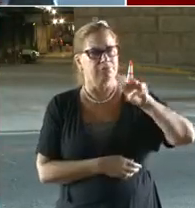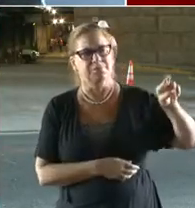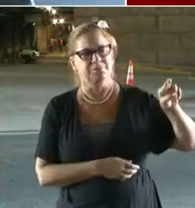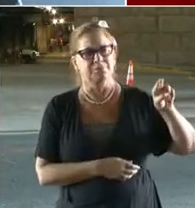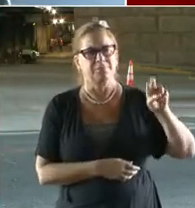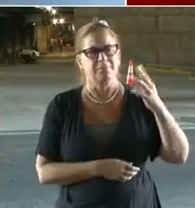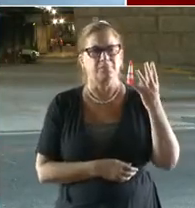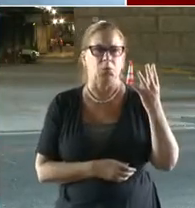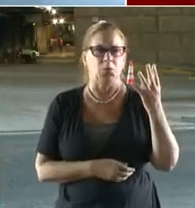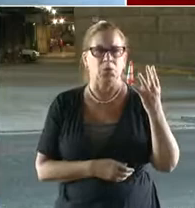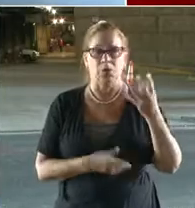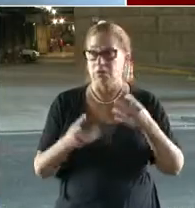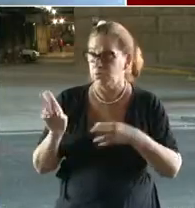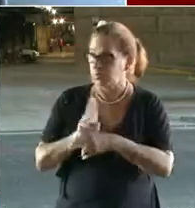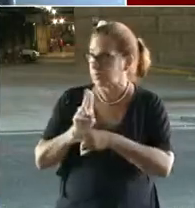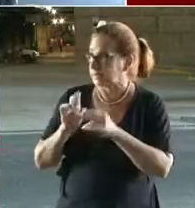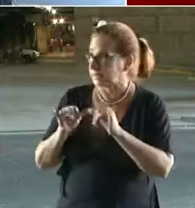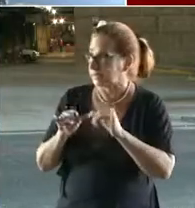and ask him to answer that question.